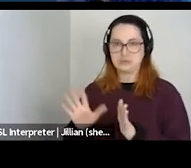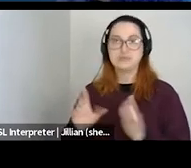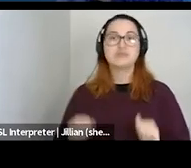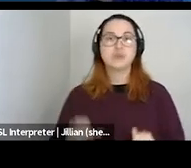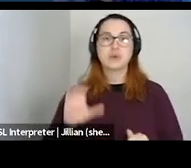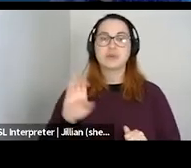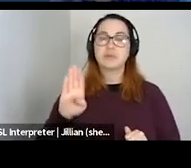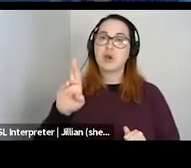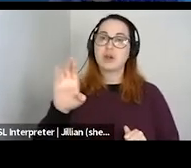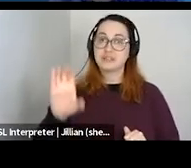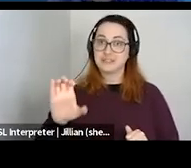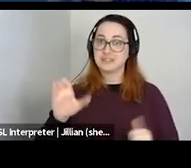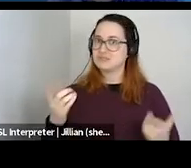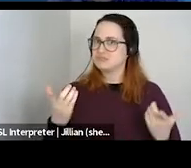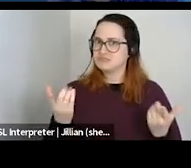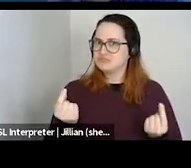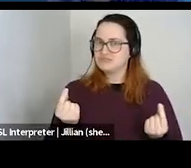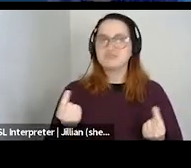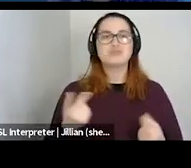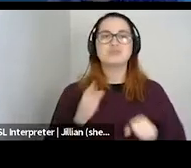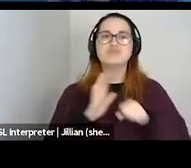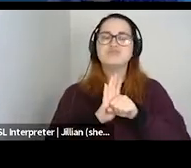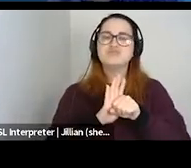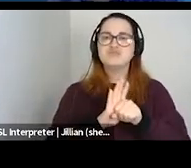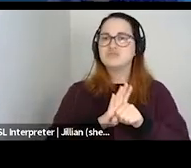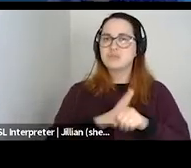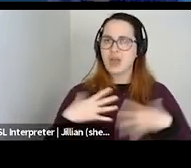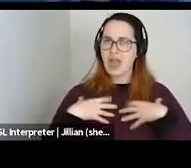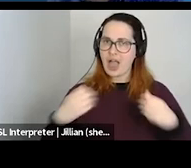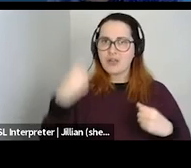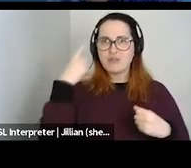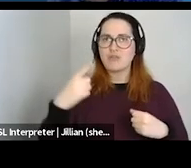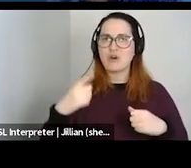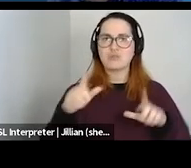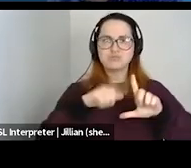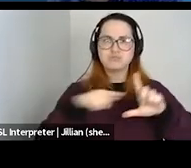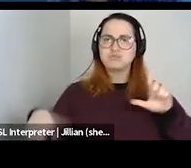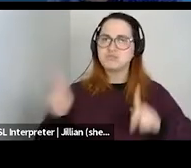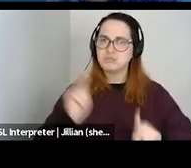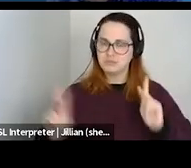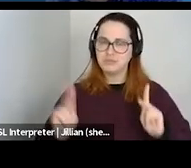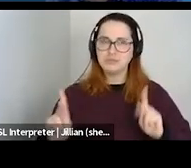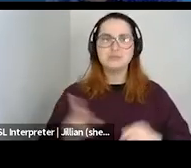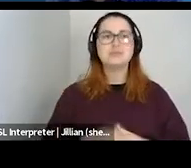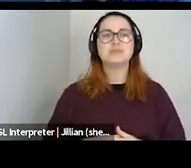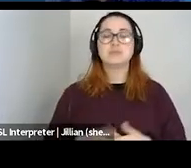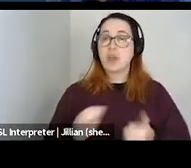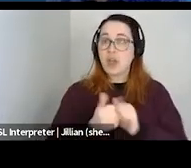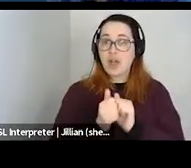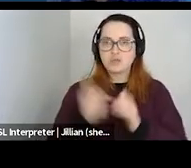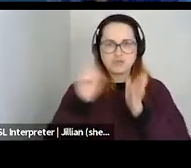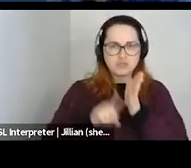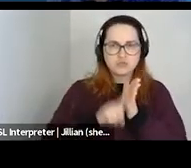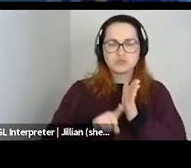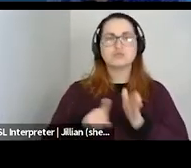Well, we promote the health of diverse people of diverse sexualities and genders through research and intervention development. When we were